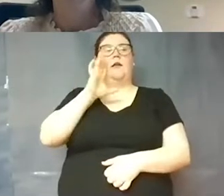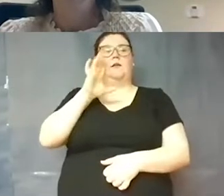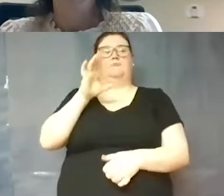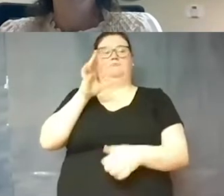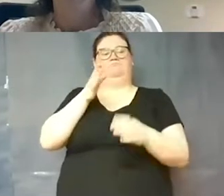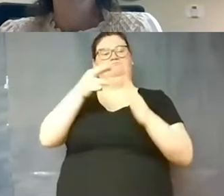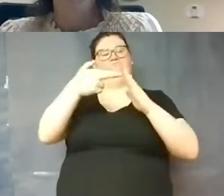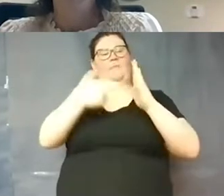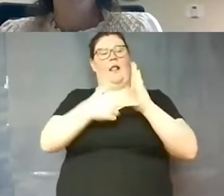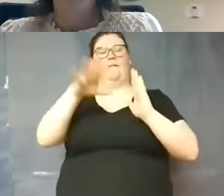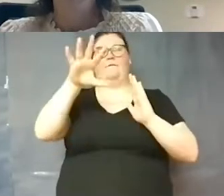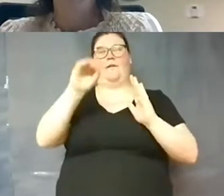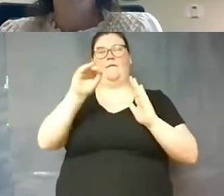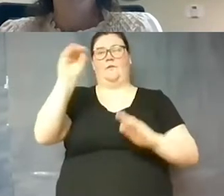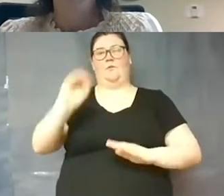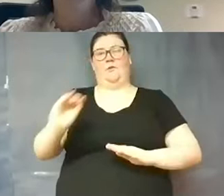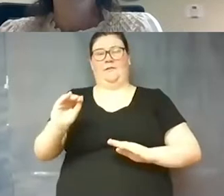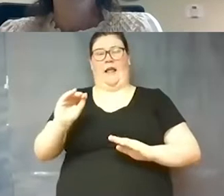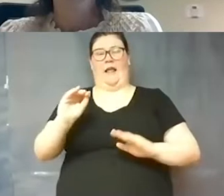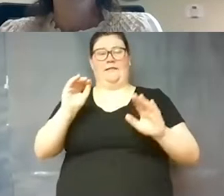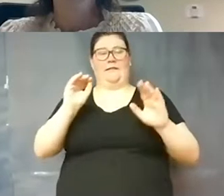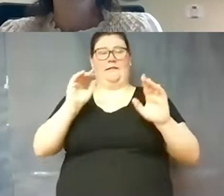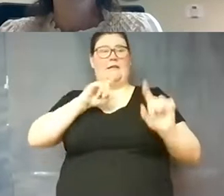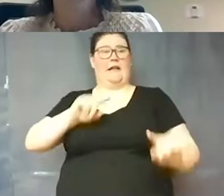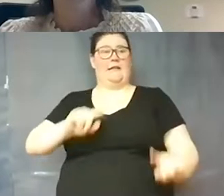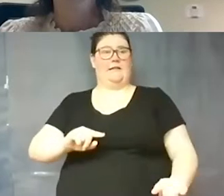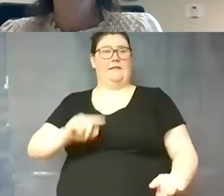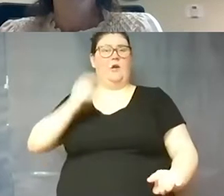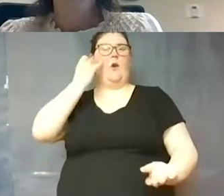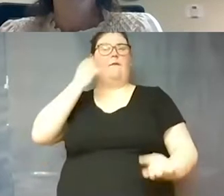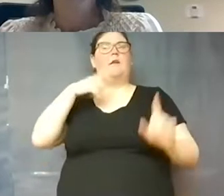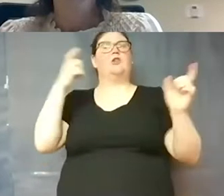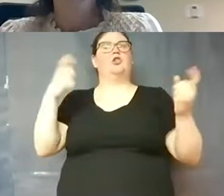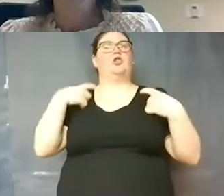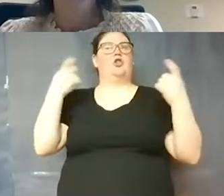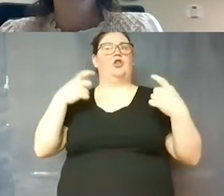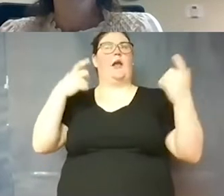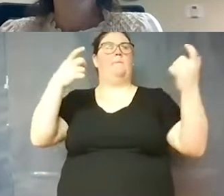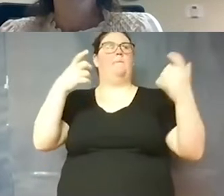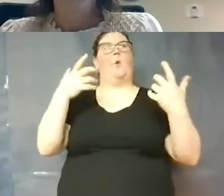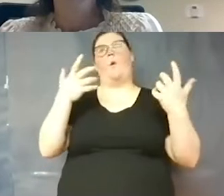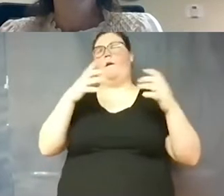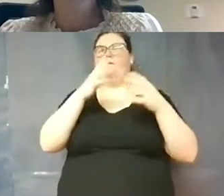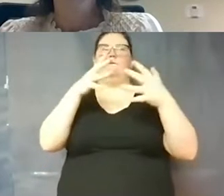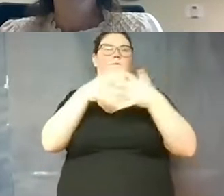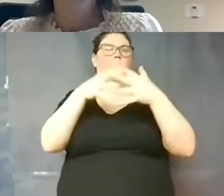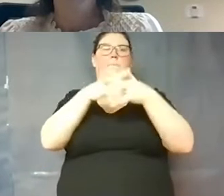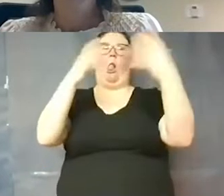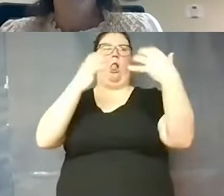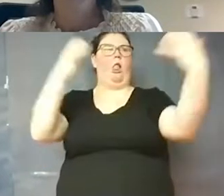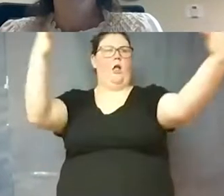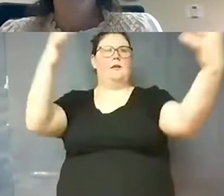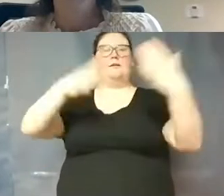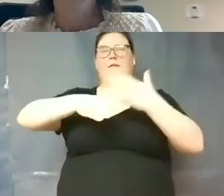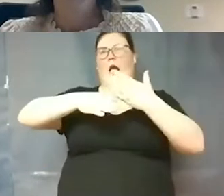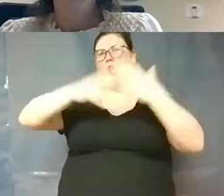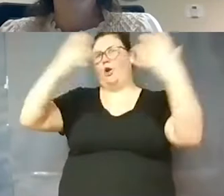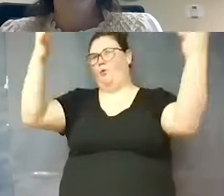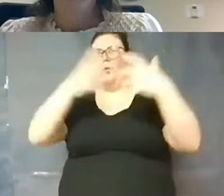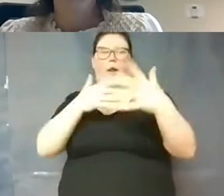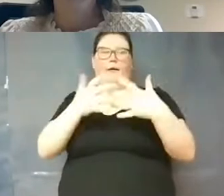have 50 percent attendance so if you have a gym a football stadium uh a soccer match whatever it may be